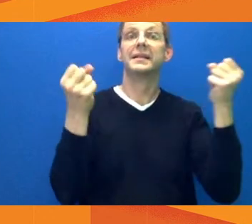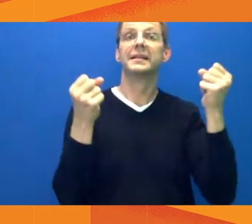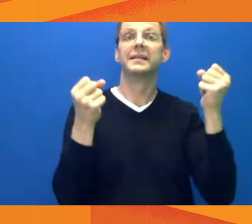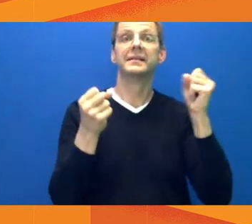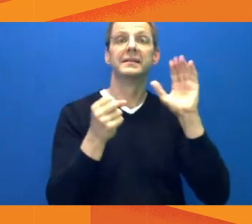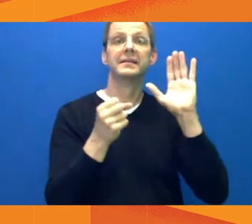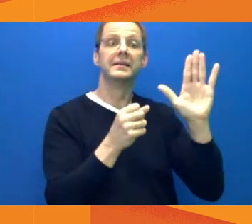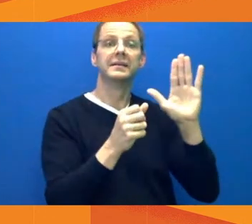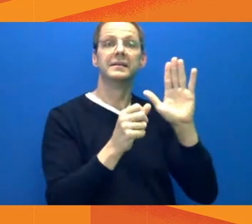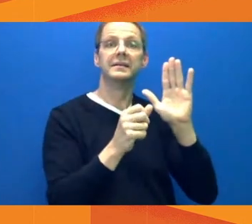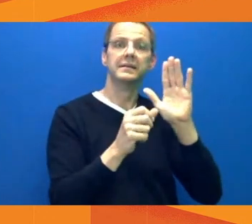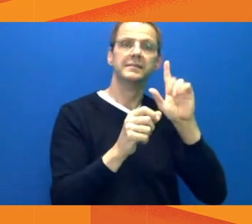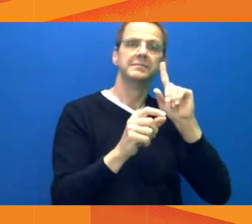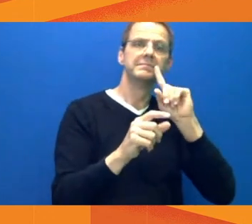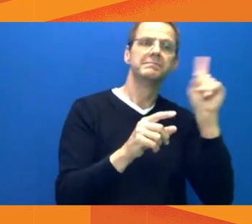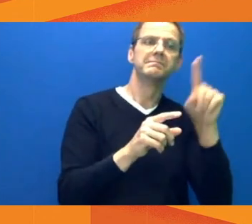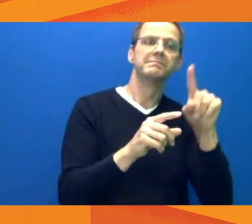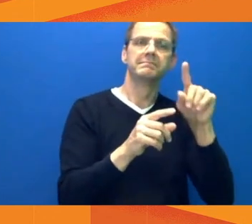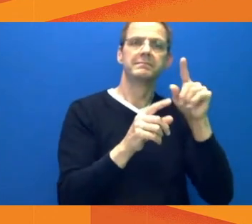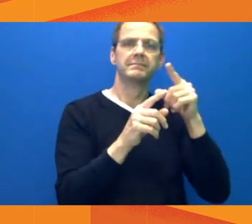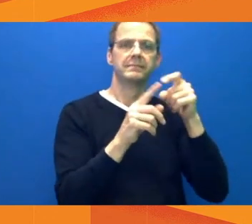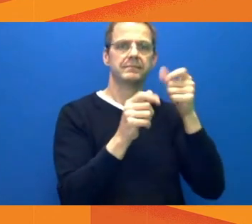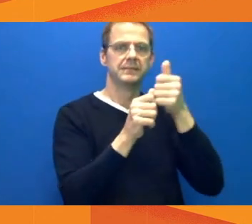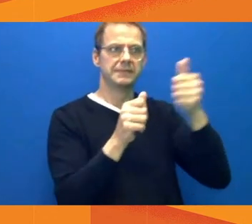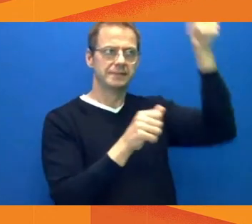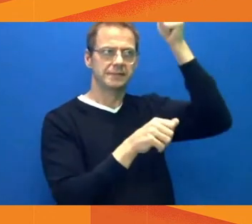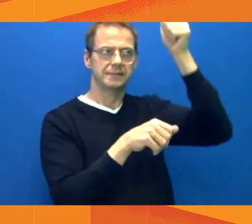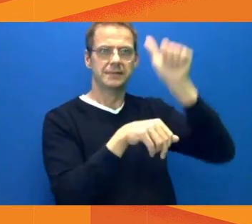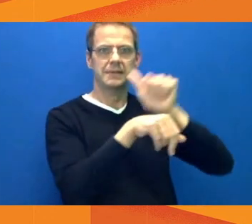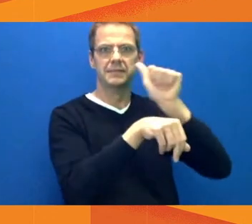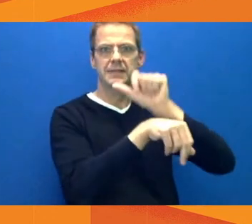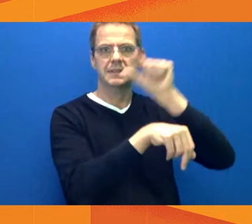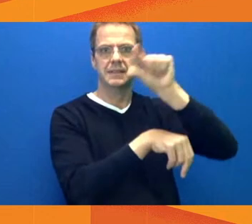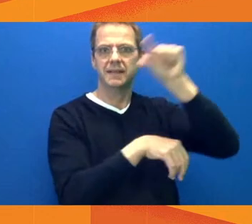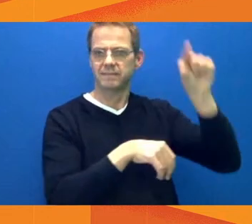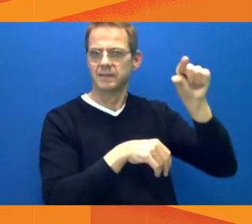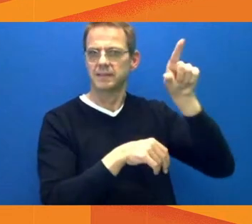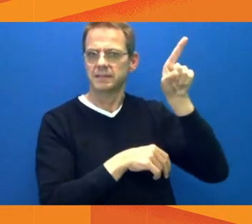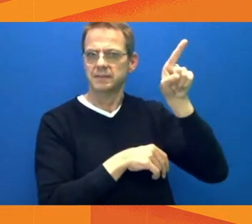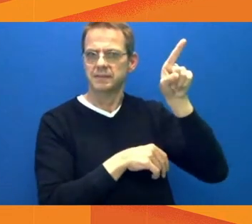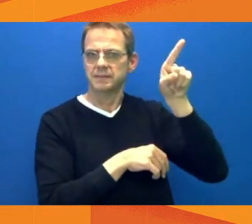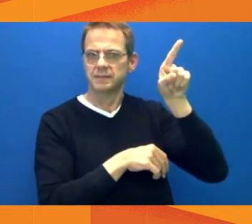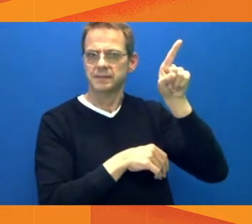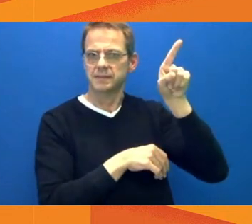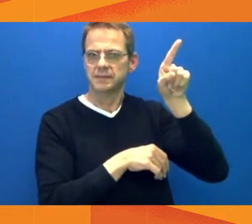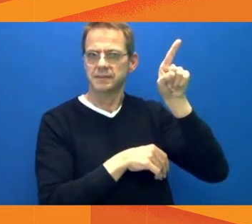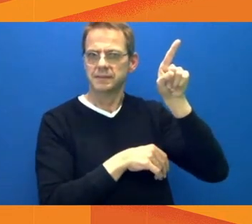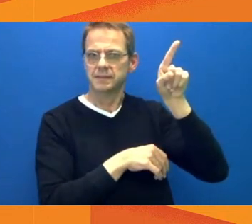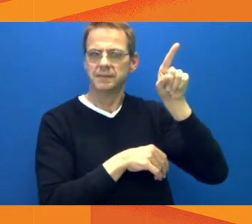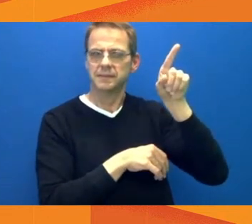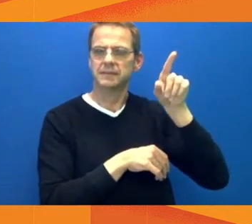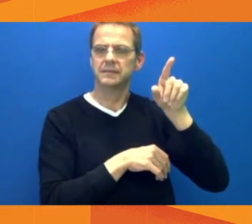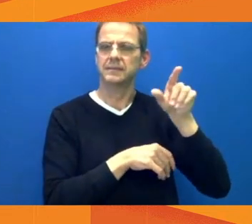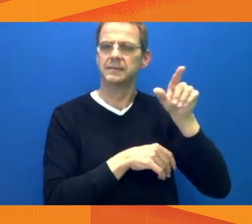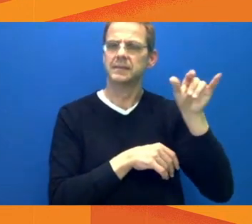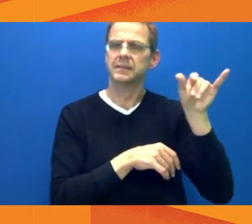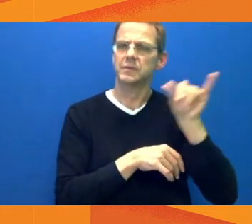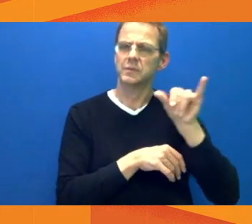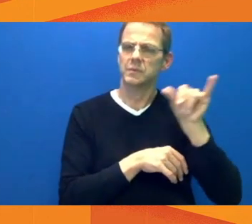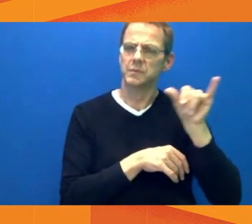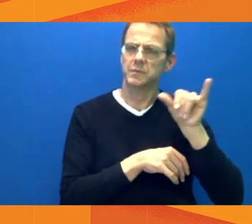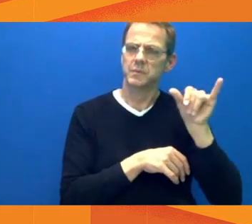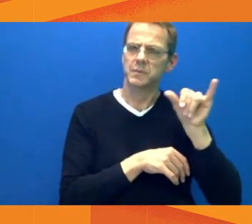more in the hands of the government of Alberta. And I think that is the larger question that has been raised in the last few days is the government of